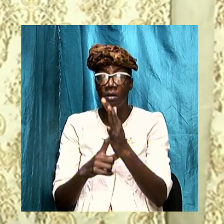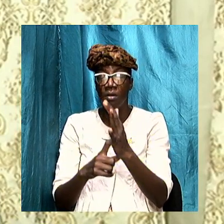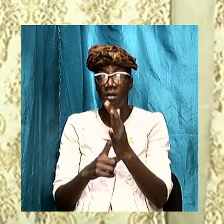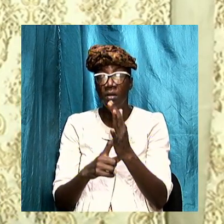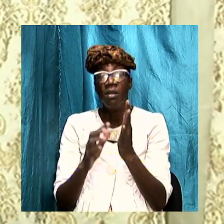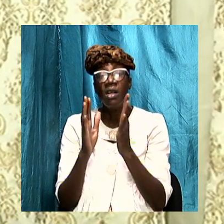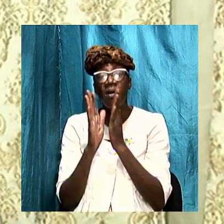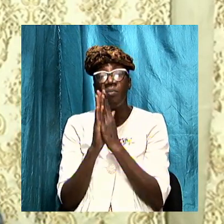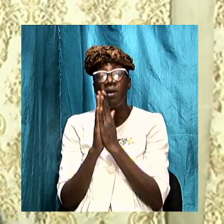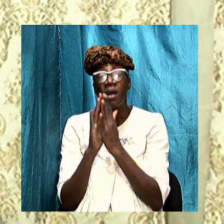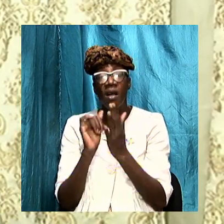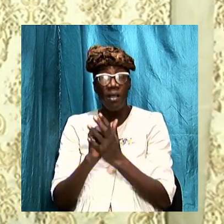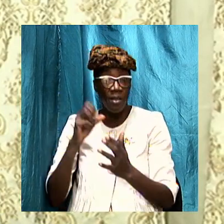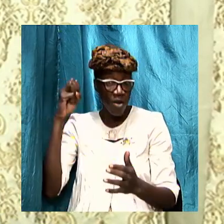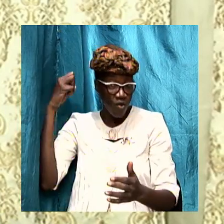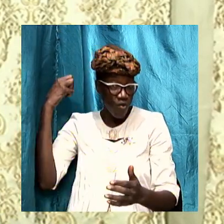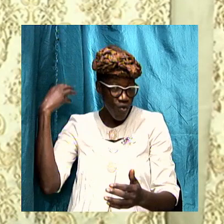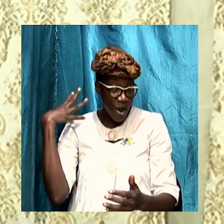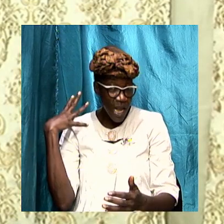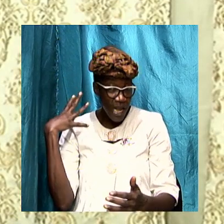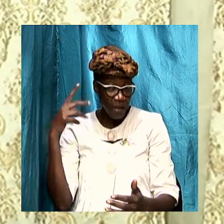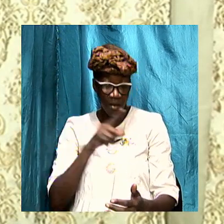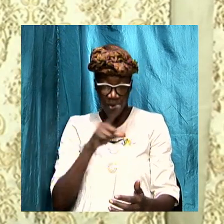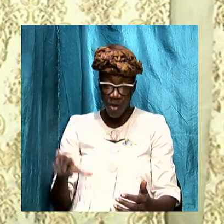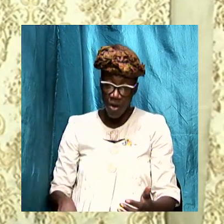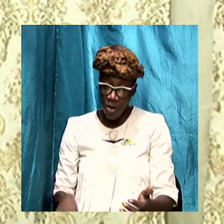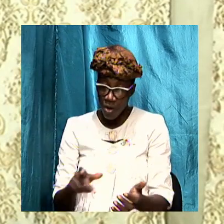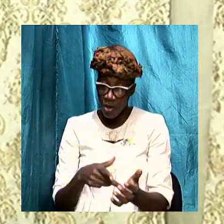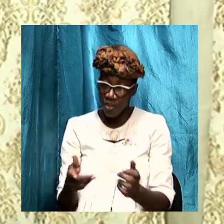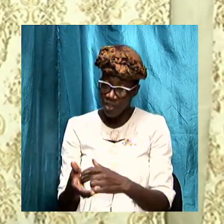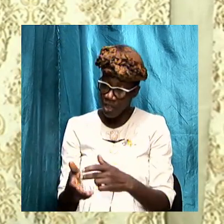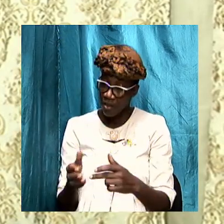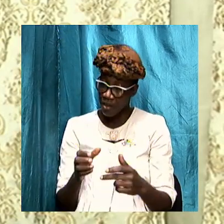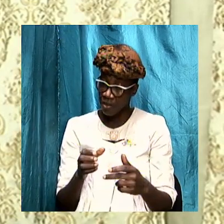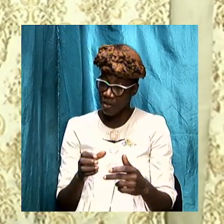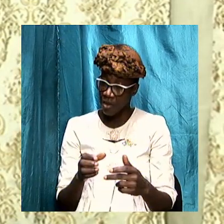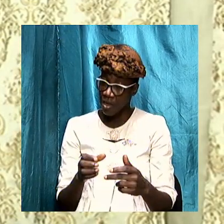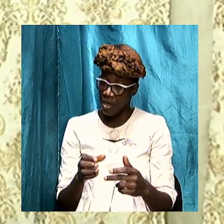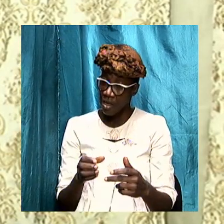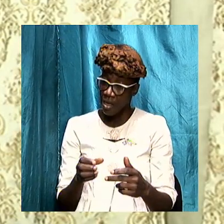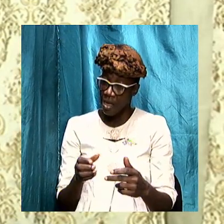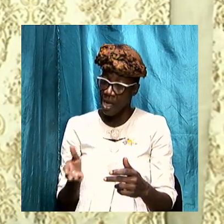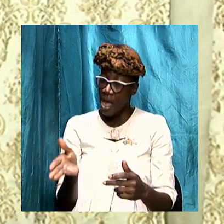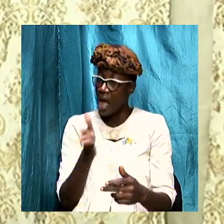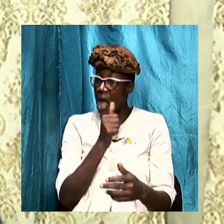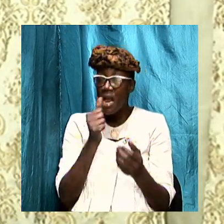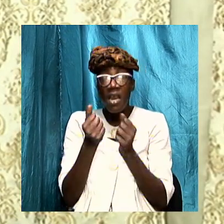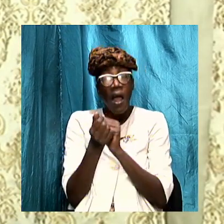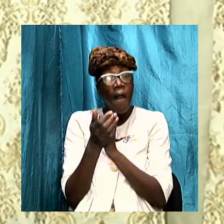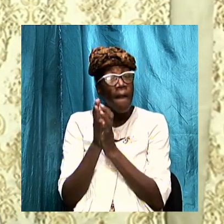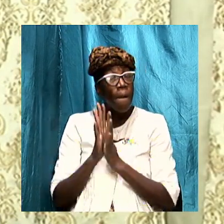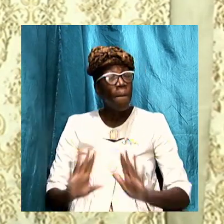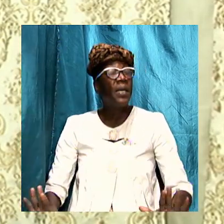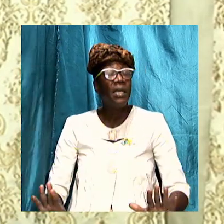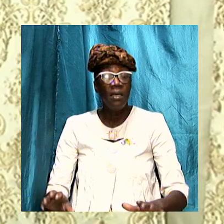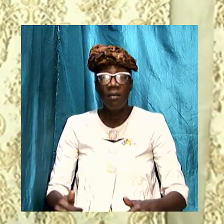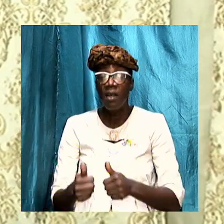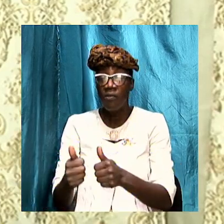that the grace of our Lord Jesus Christ and the peace that follow be ours